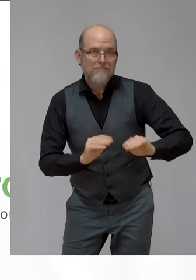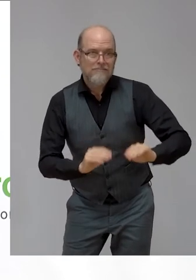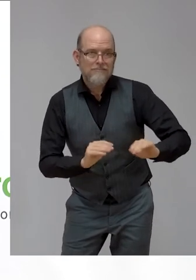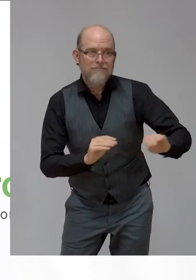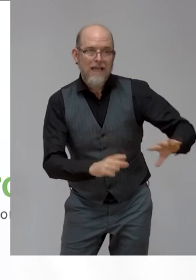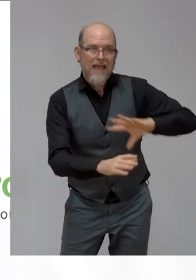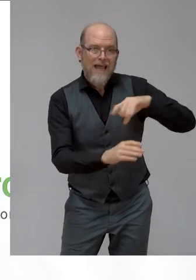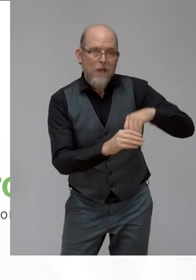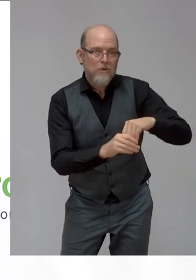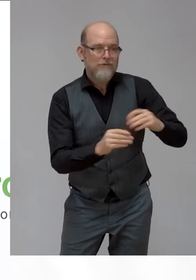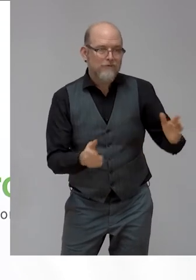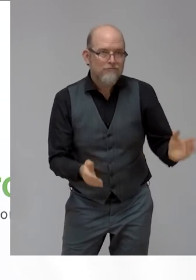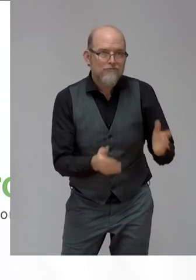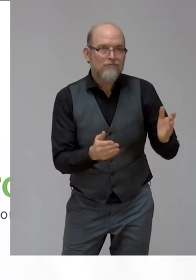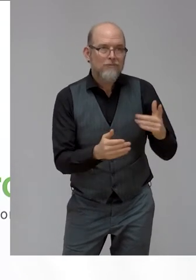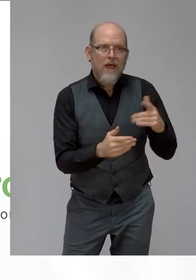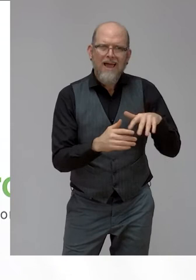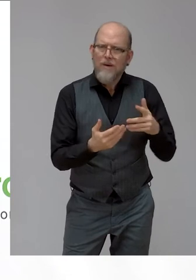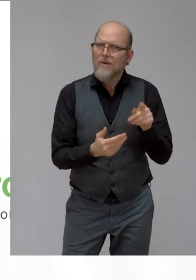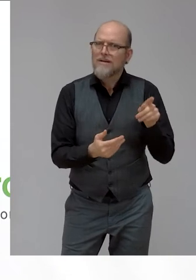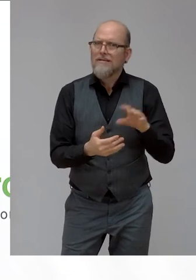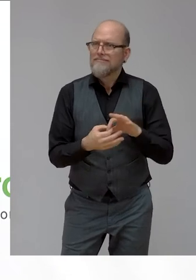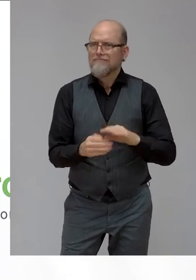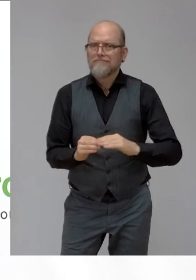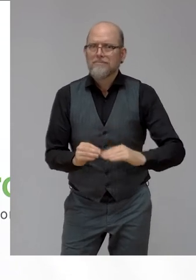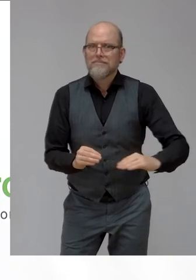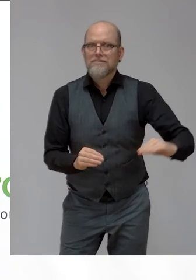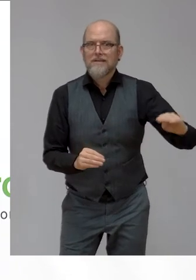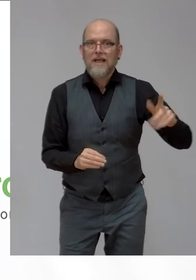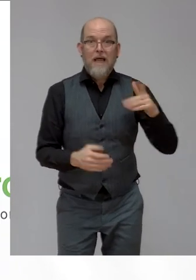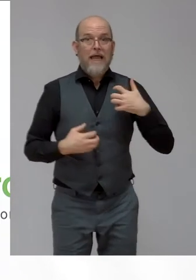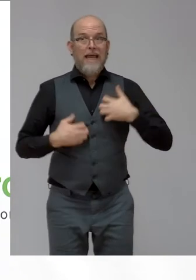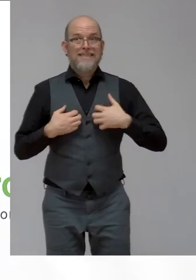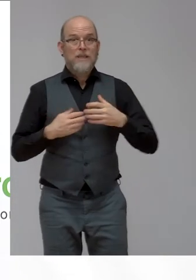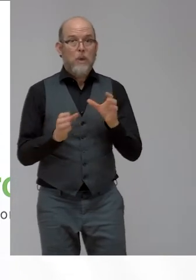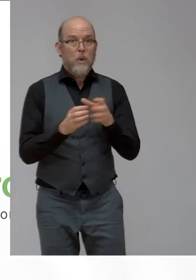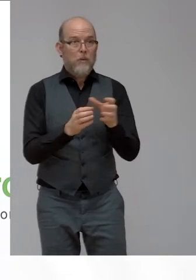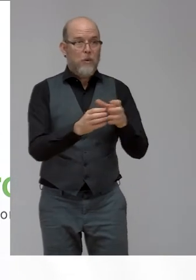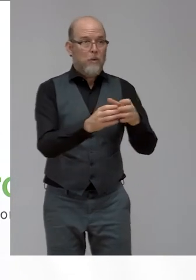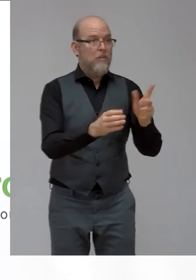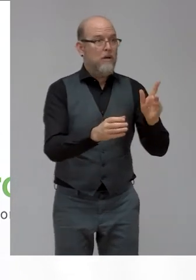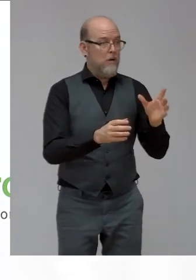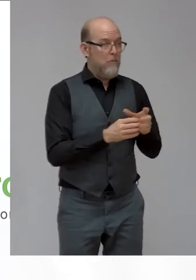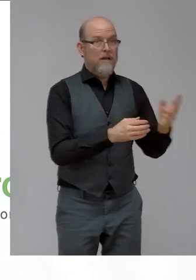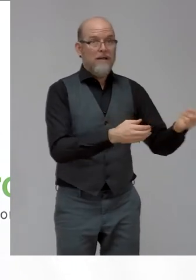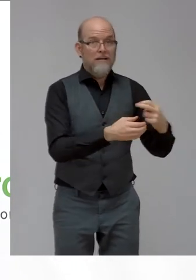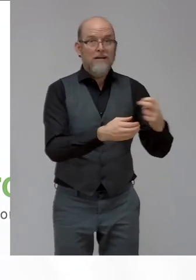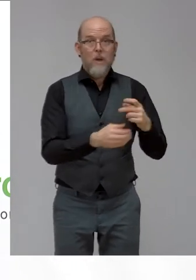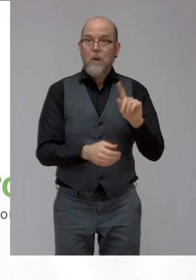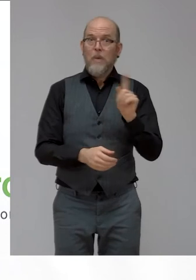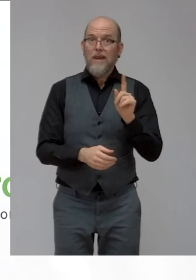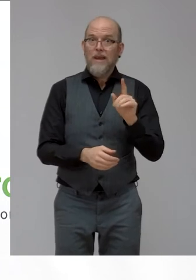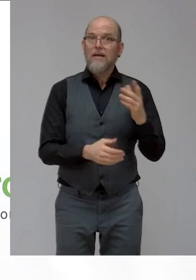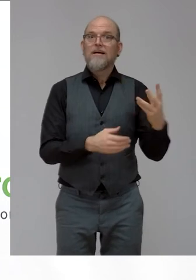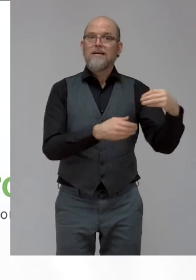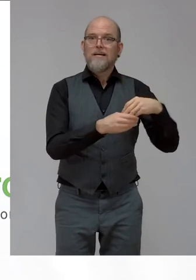So then you're really working with the different stakeholders from the very start. And the stakeholders are actually the parent. If the mom who